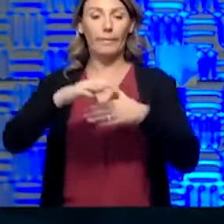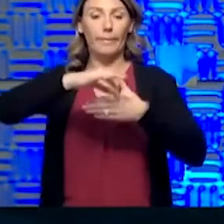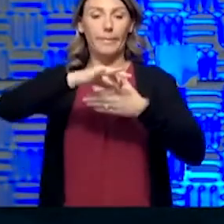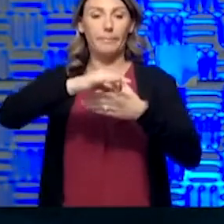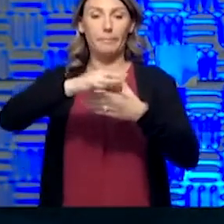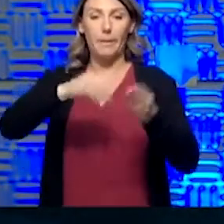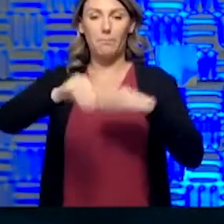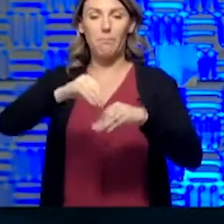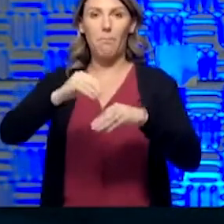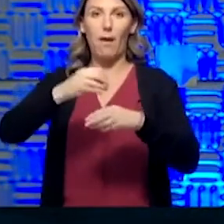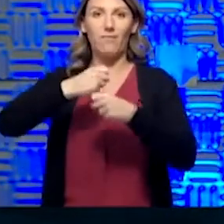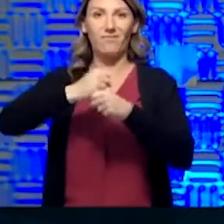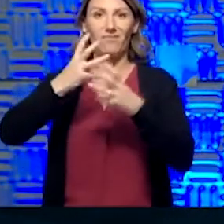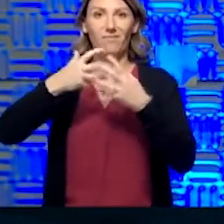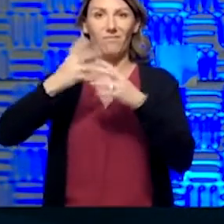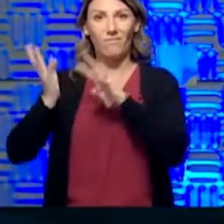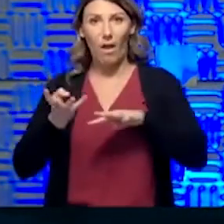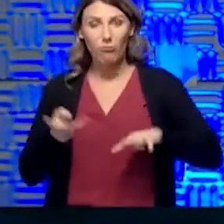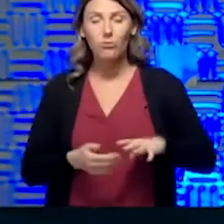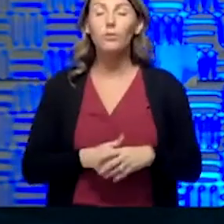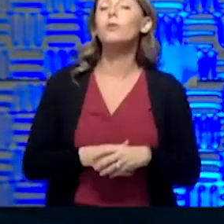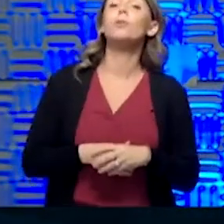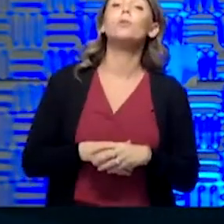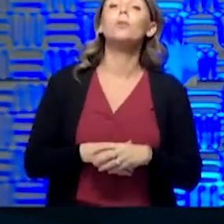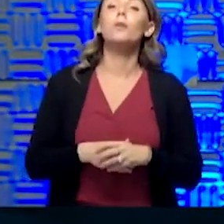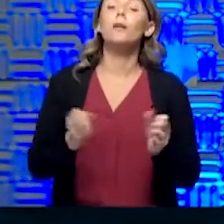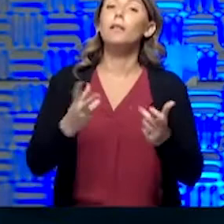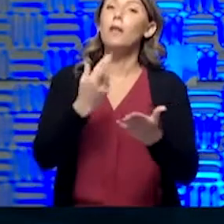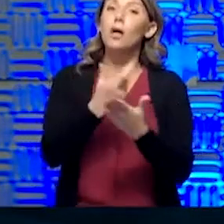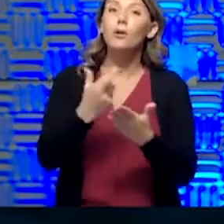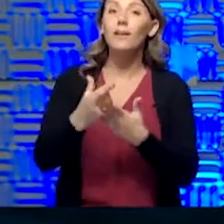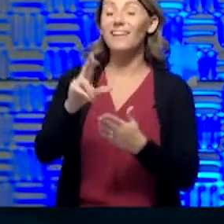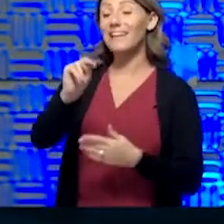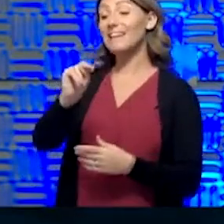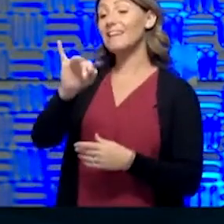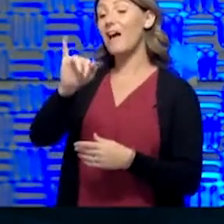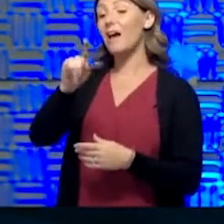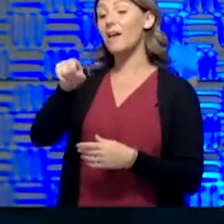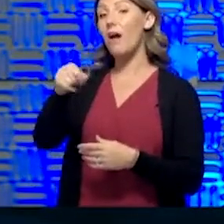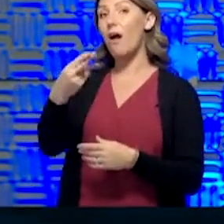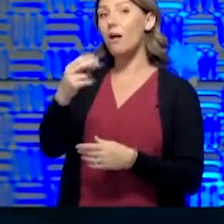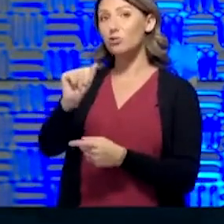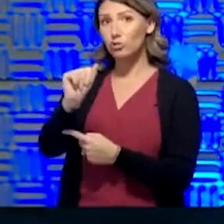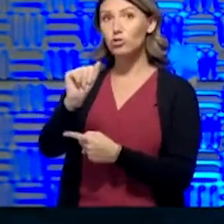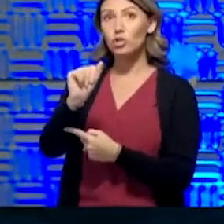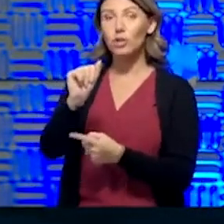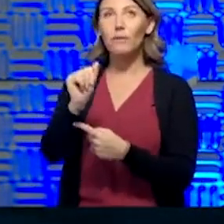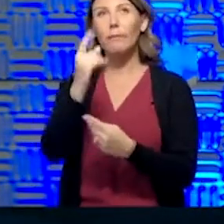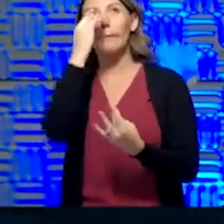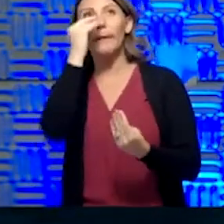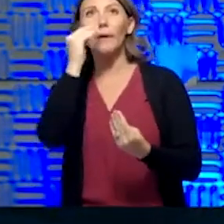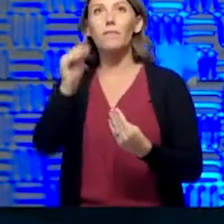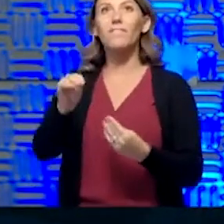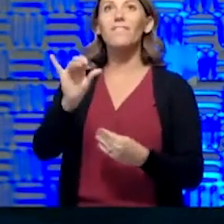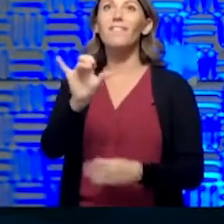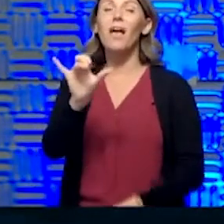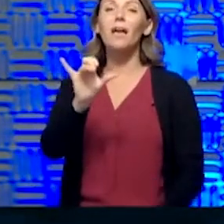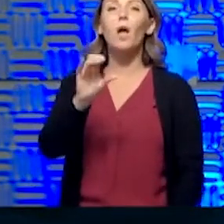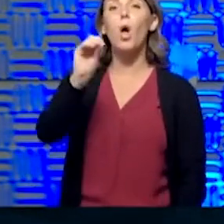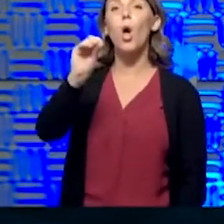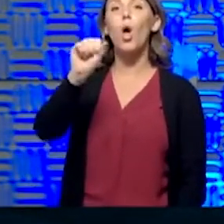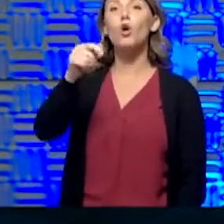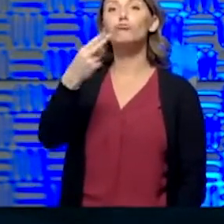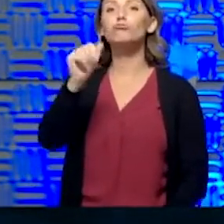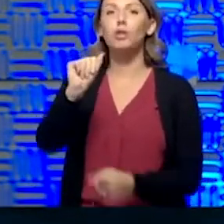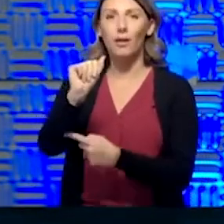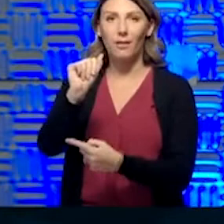and we have put a lot of resources. NIOSH has been in there helping us. Think of NIOSH as OSHA, going